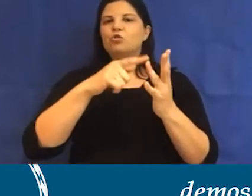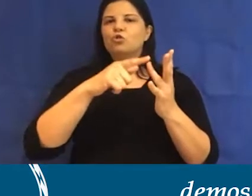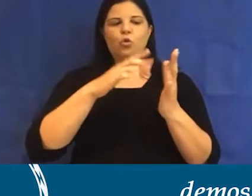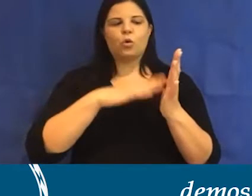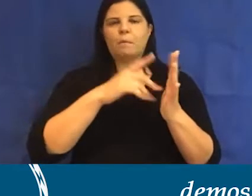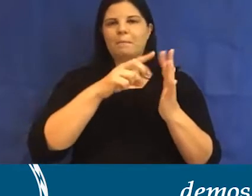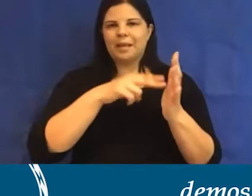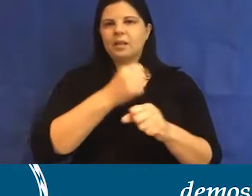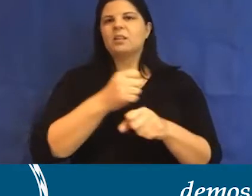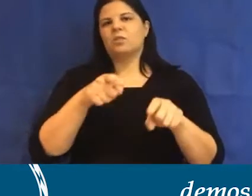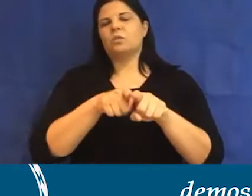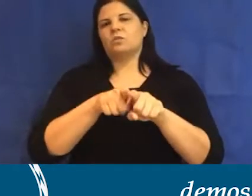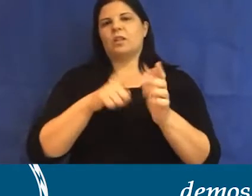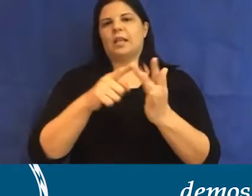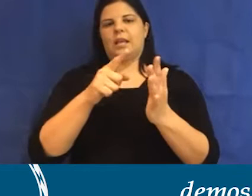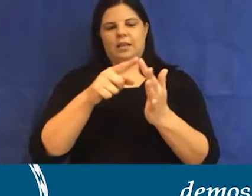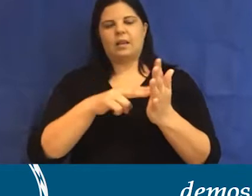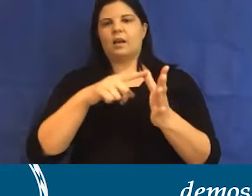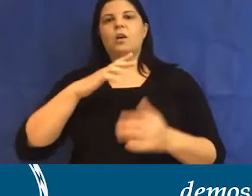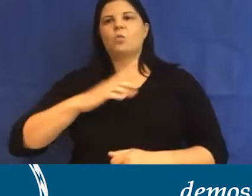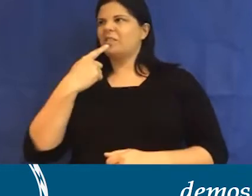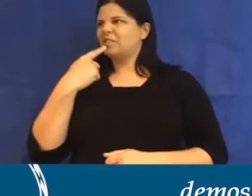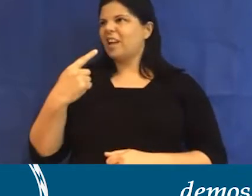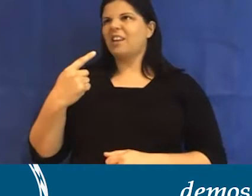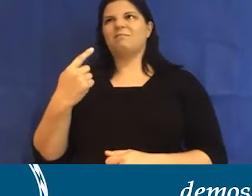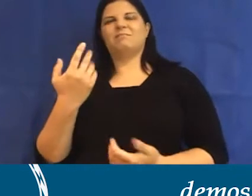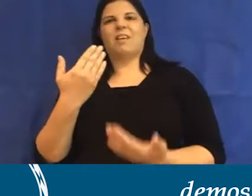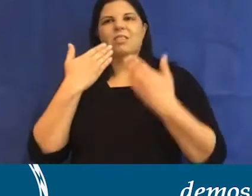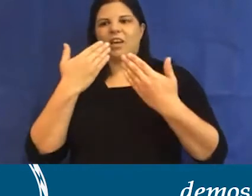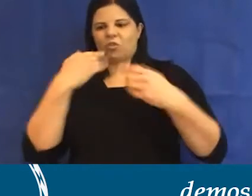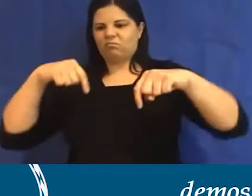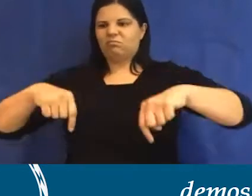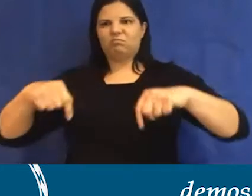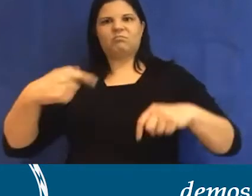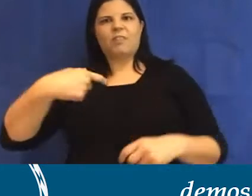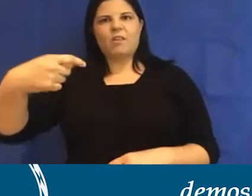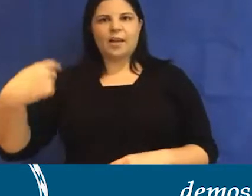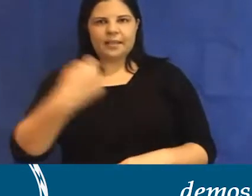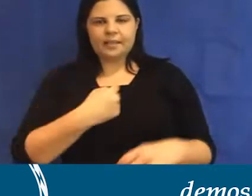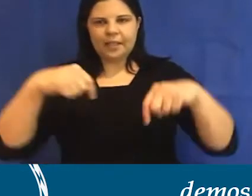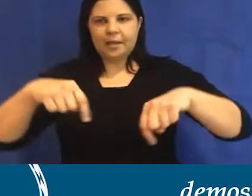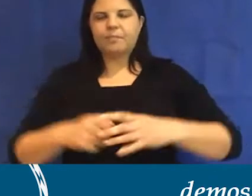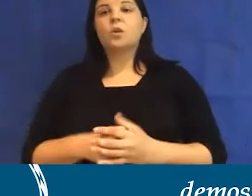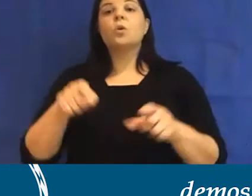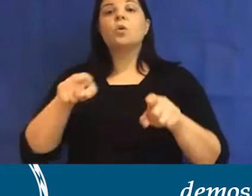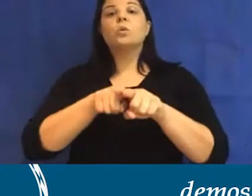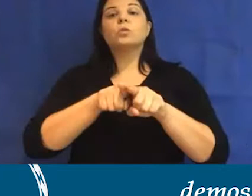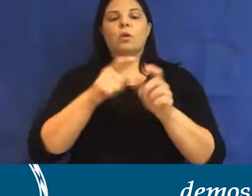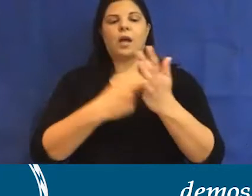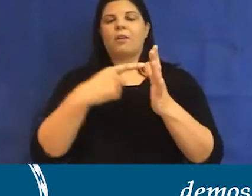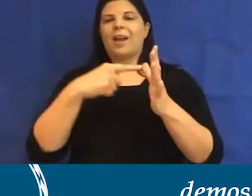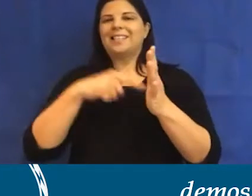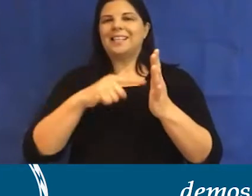Carlos and the IPCS for hosting us. I'd also like to thank Arts ACT, who funded